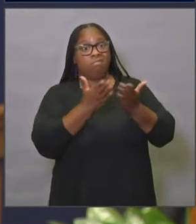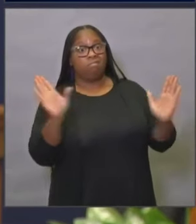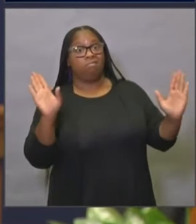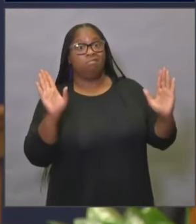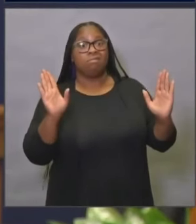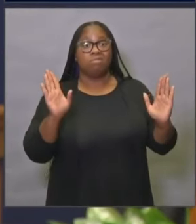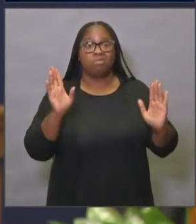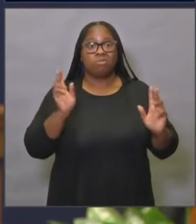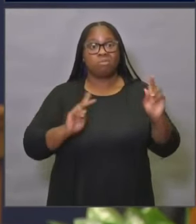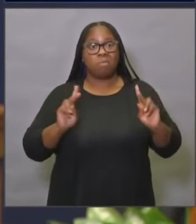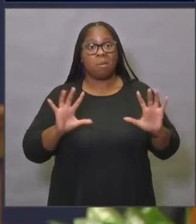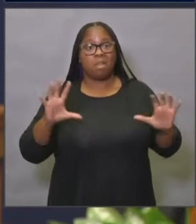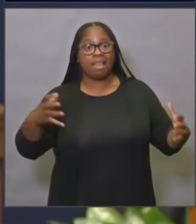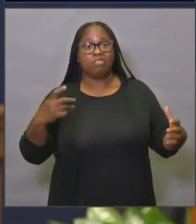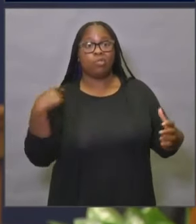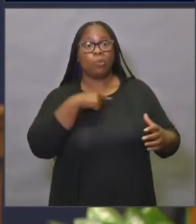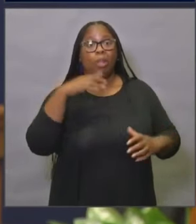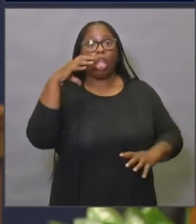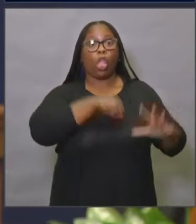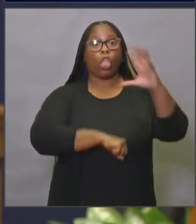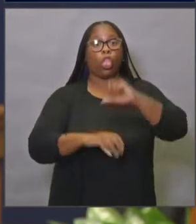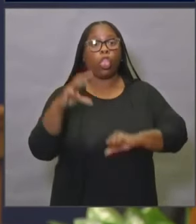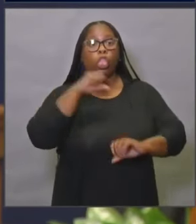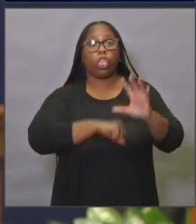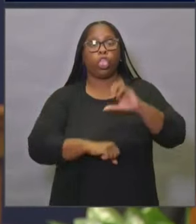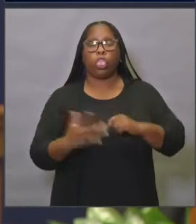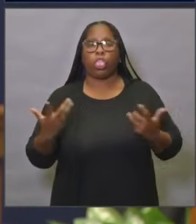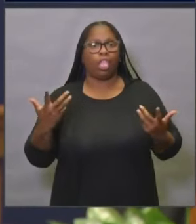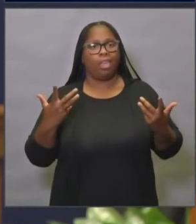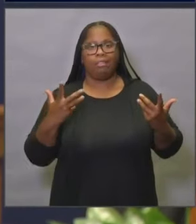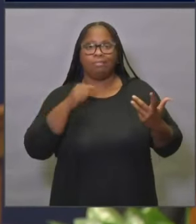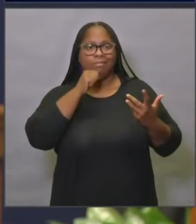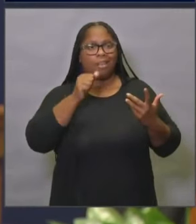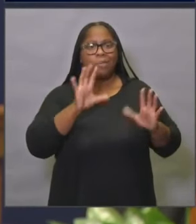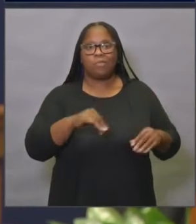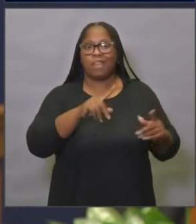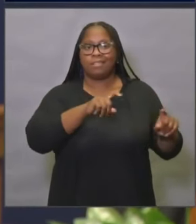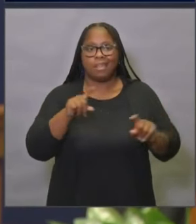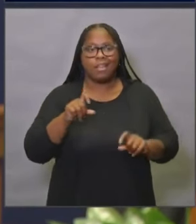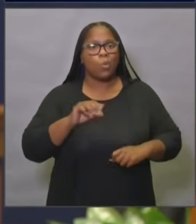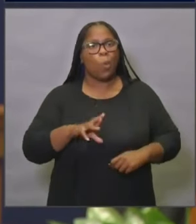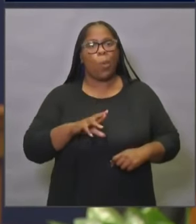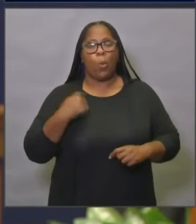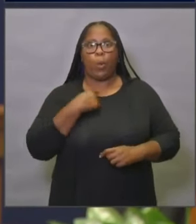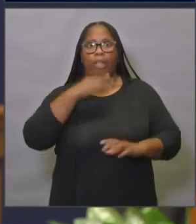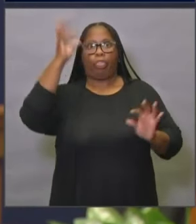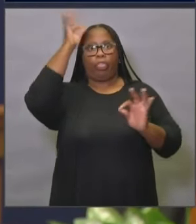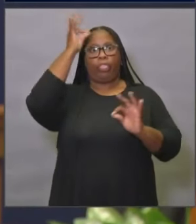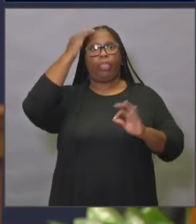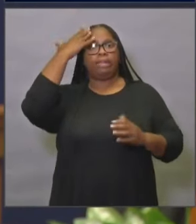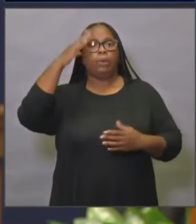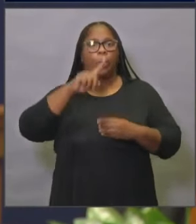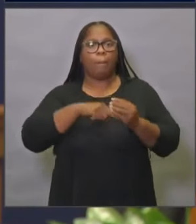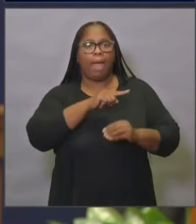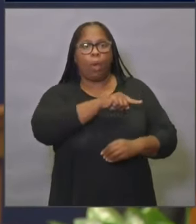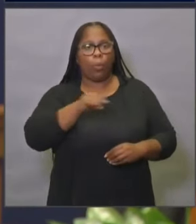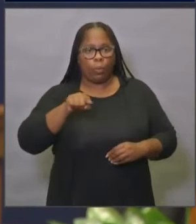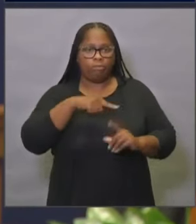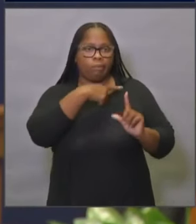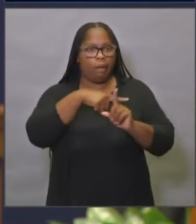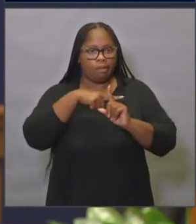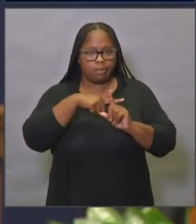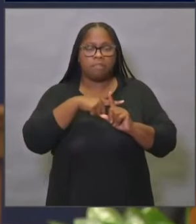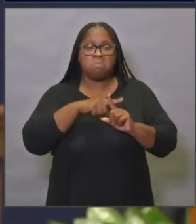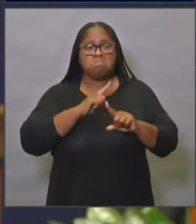cases that are being missed that aren't being tested and aren't coming to our attention. But in general, it is fairly